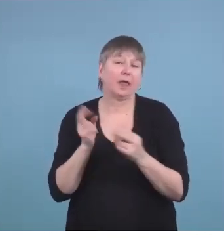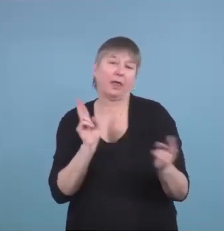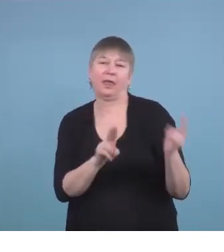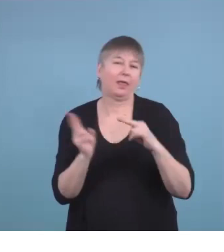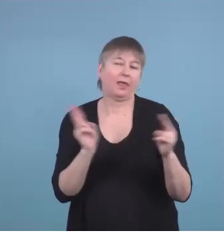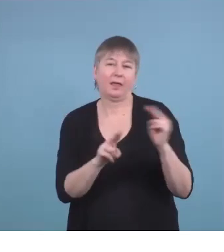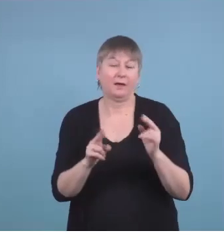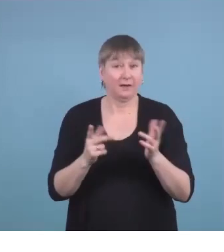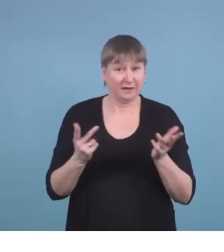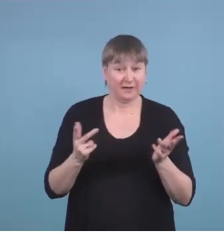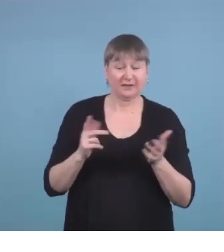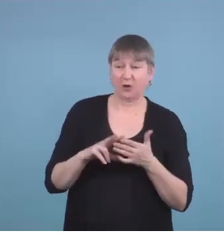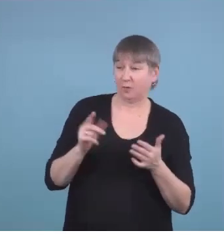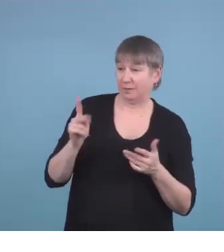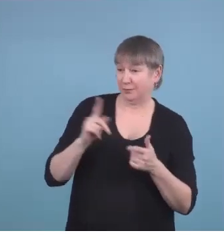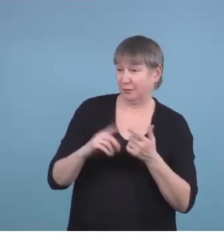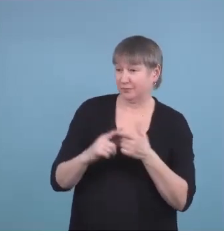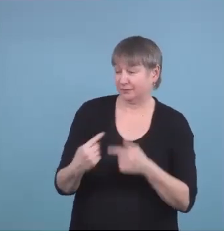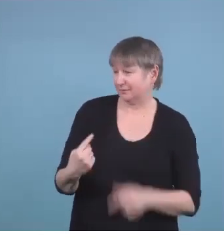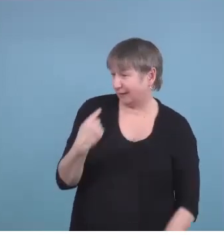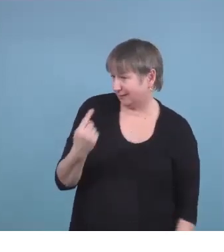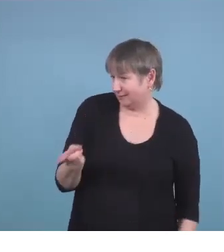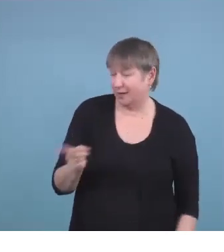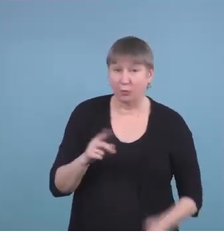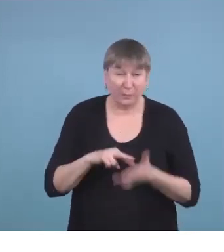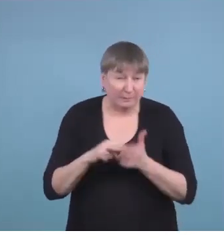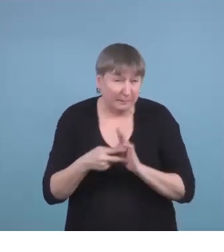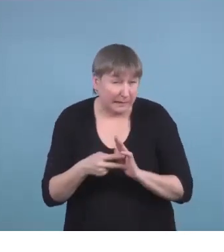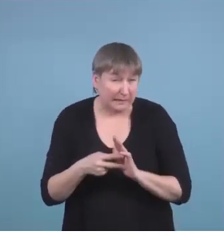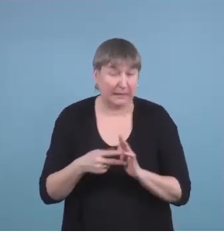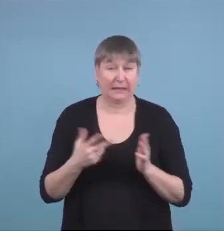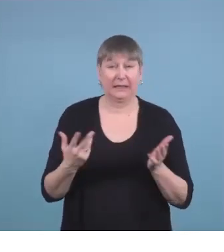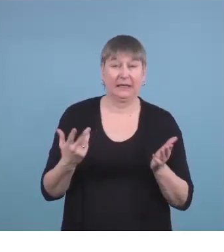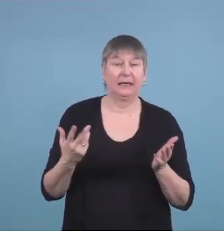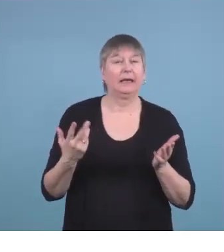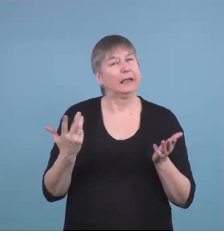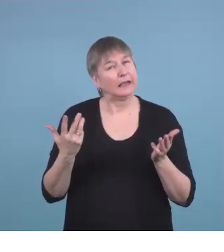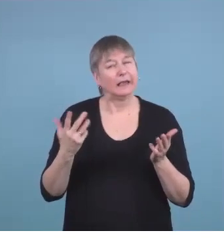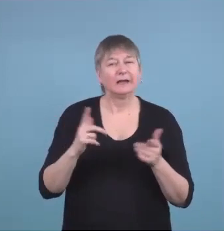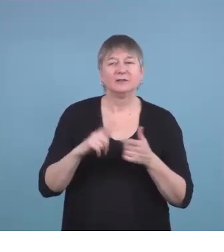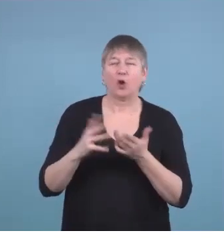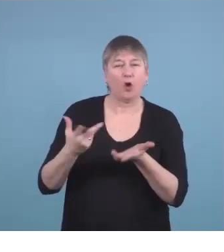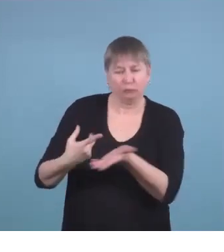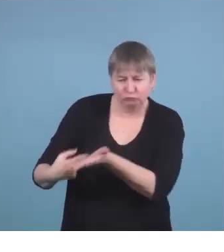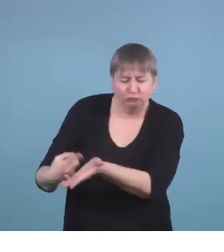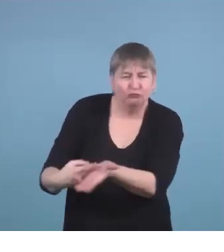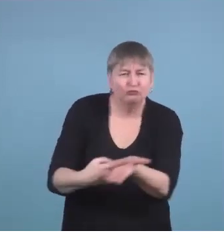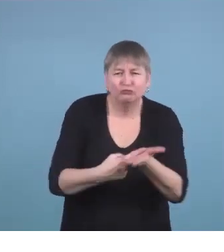You know, when somebody calls you a sucker, what does that really mean? And having some of those conversations